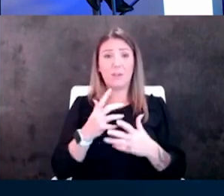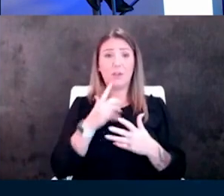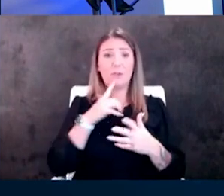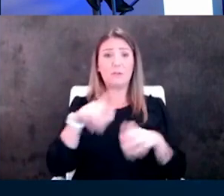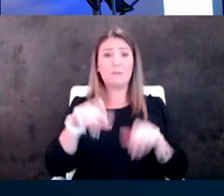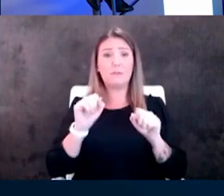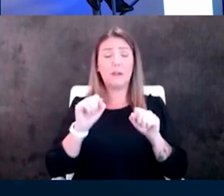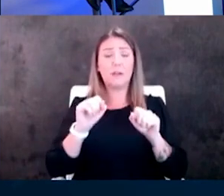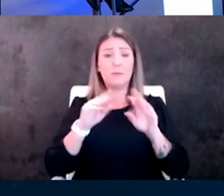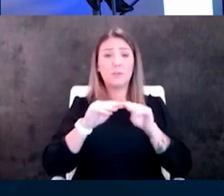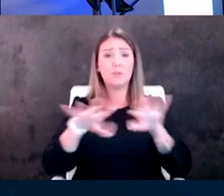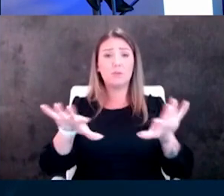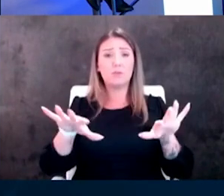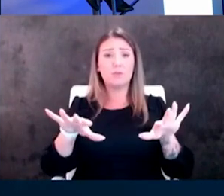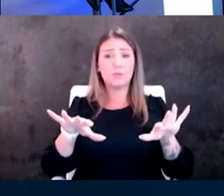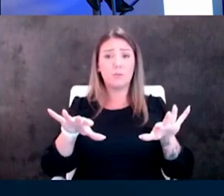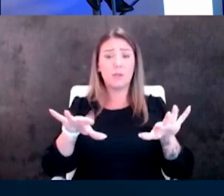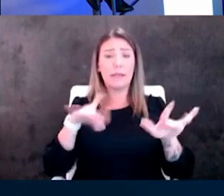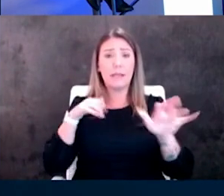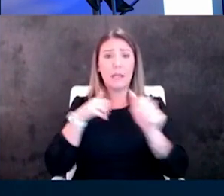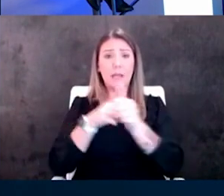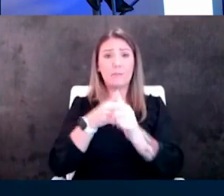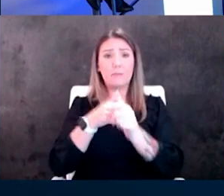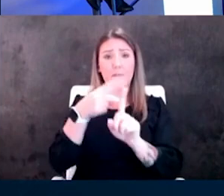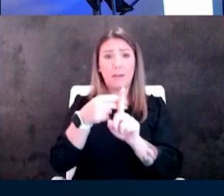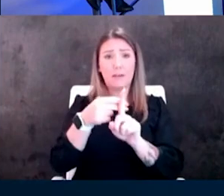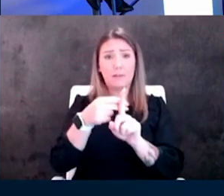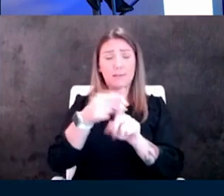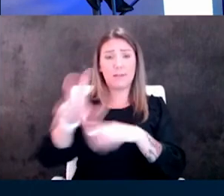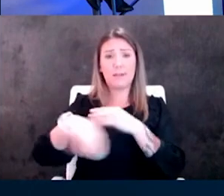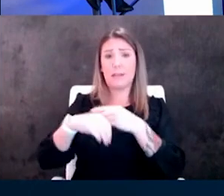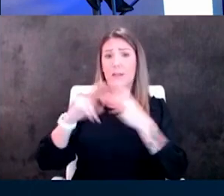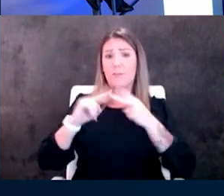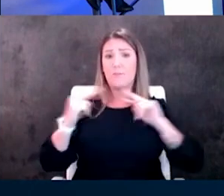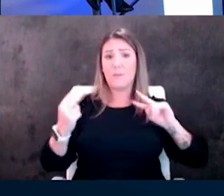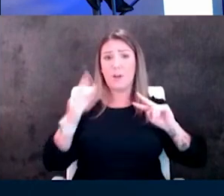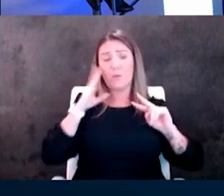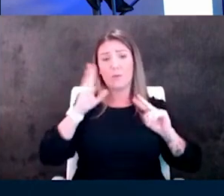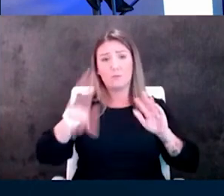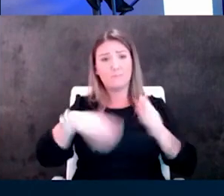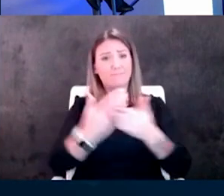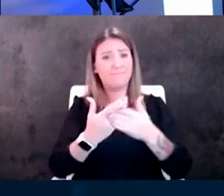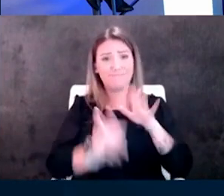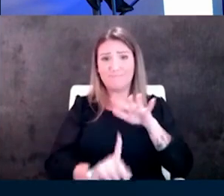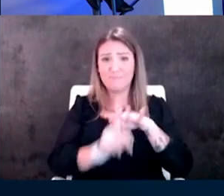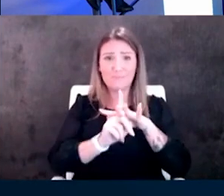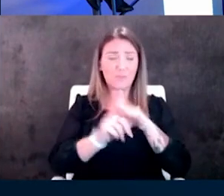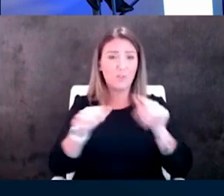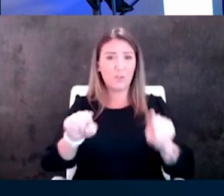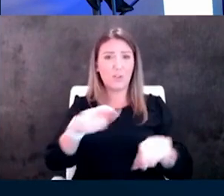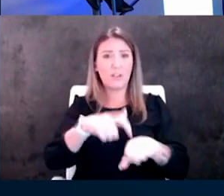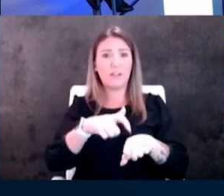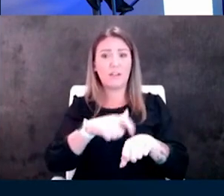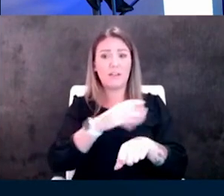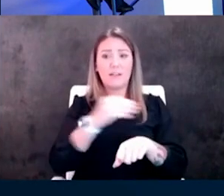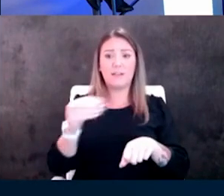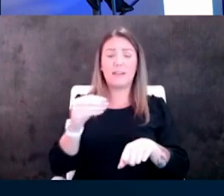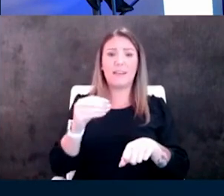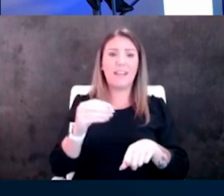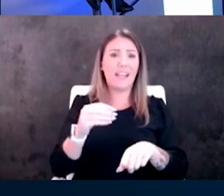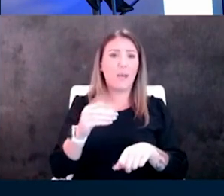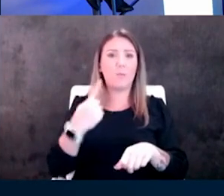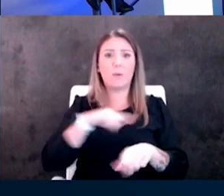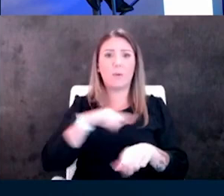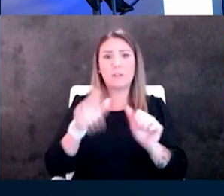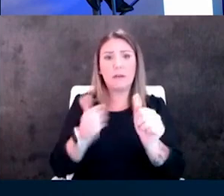an updated vaccine another variant is just going to arise during that time and we'll be endlessly chasing variants